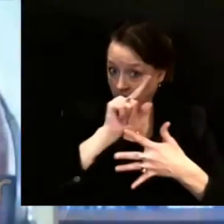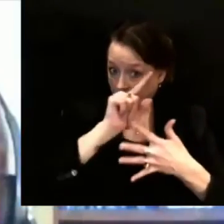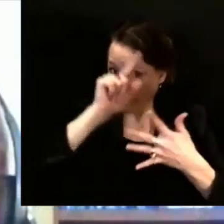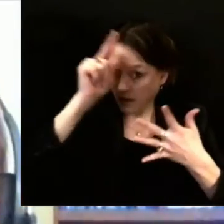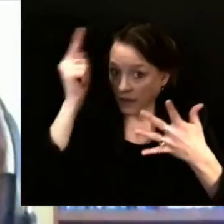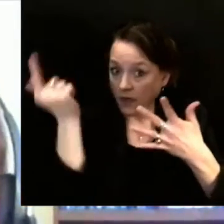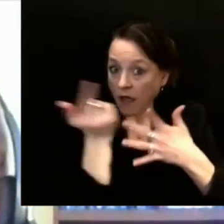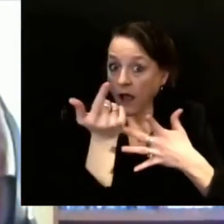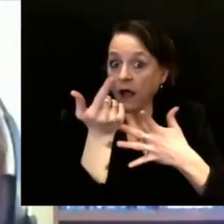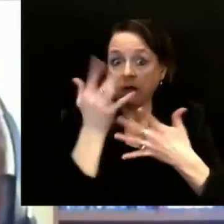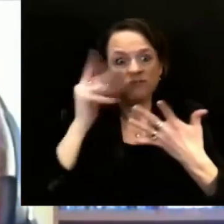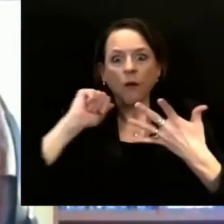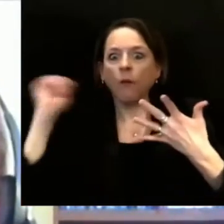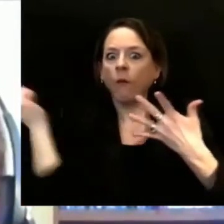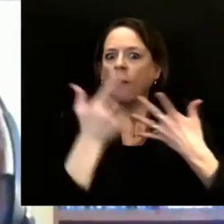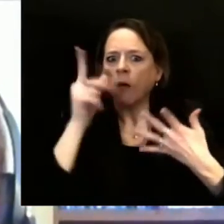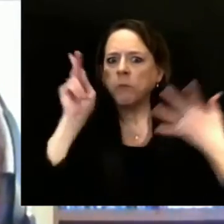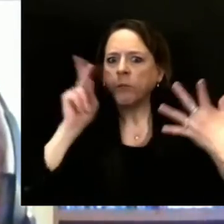all at once.